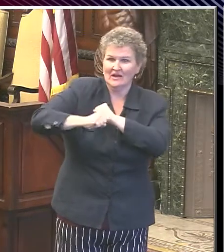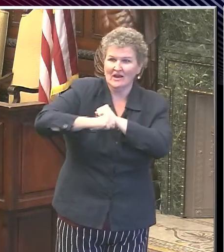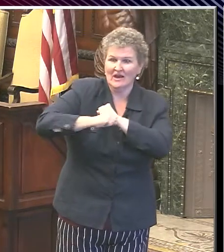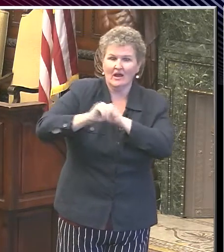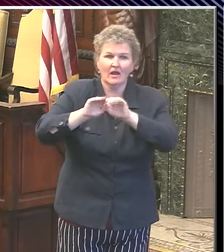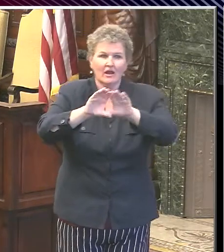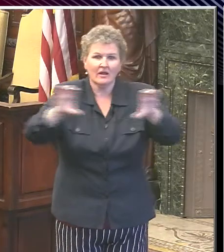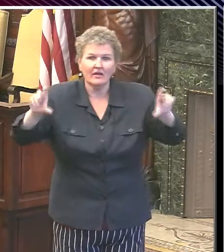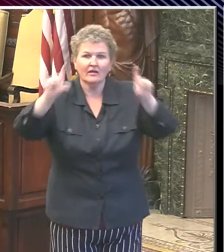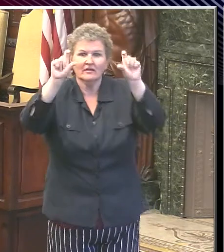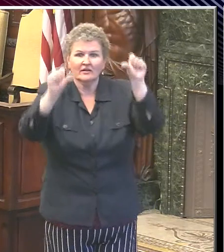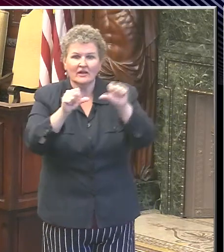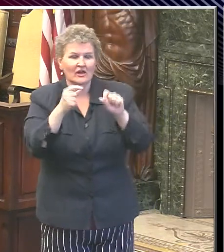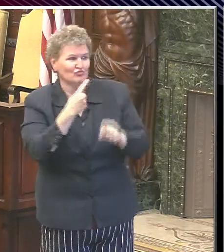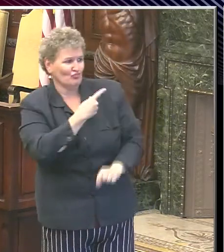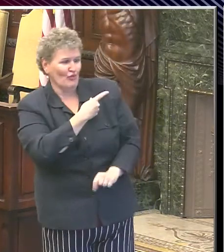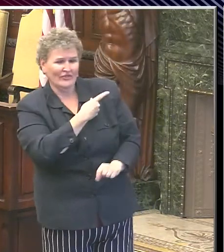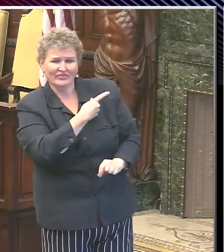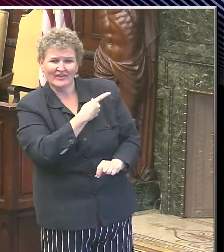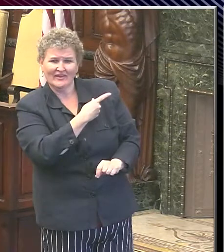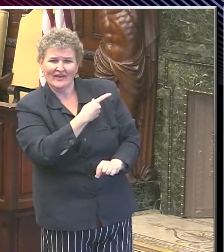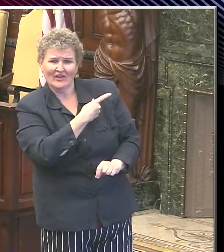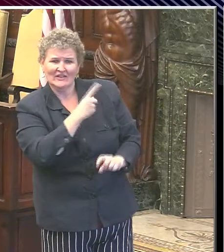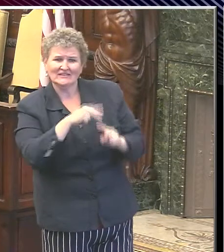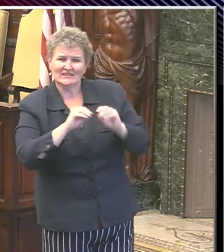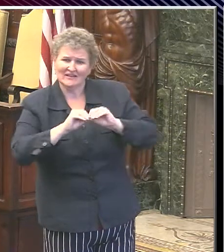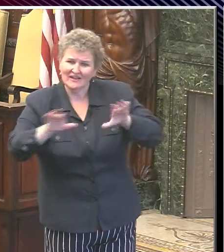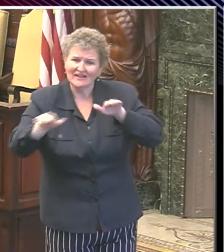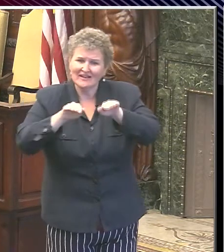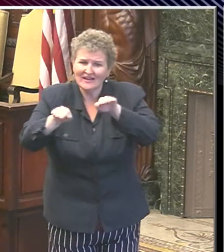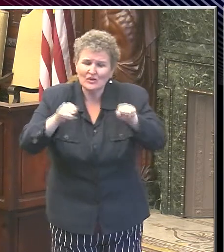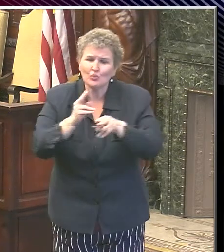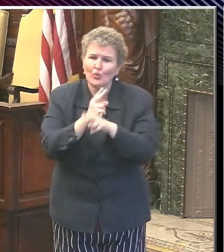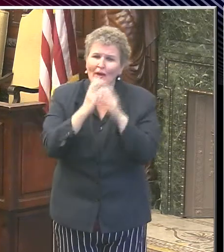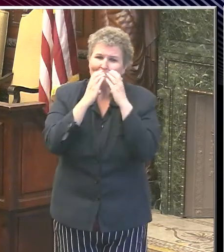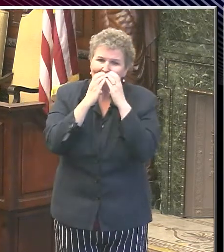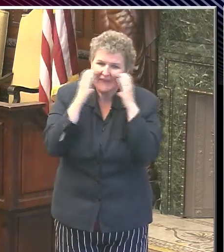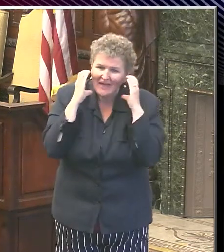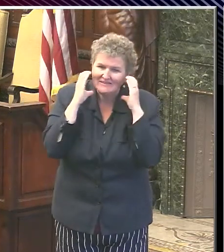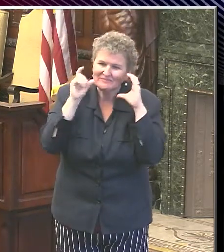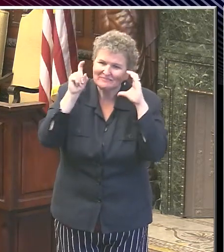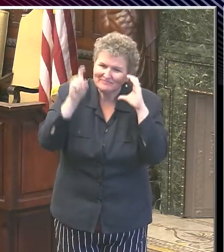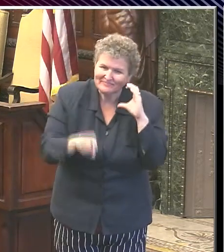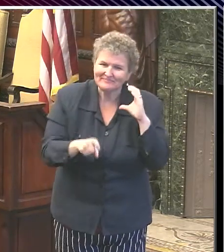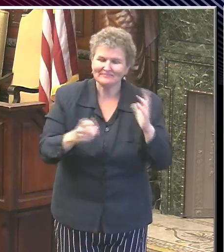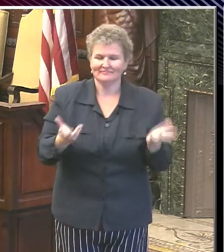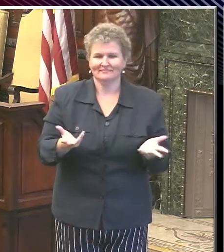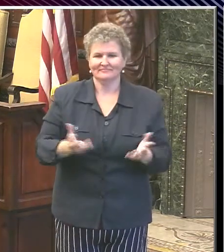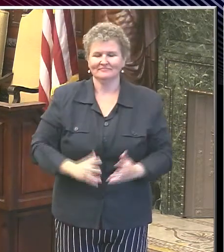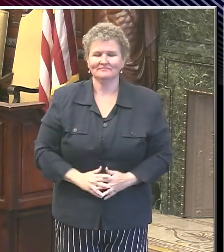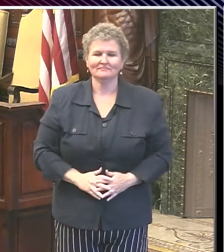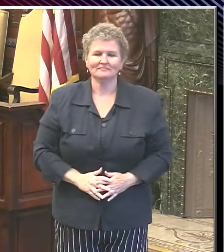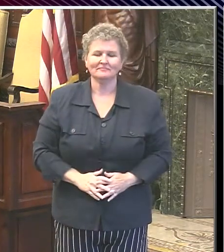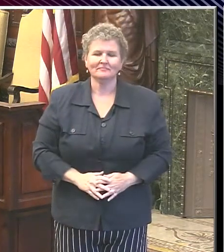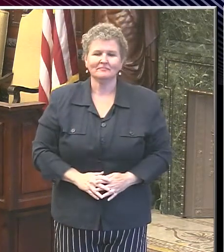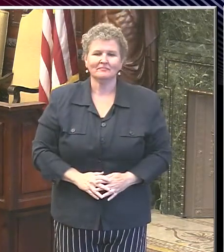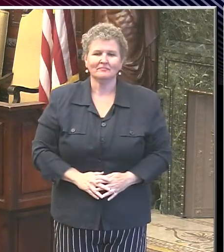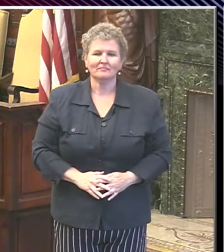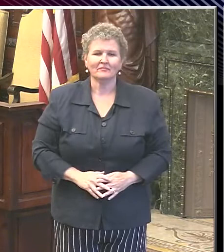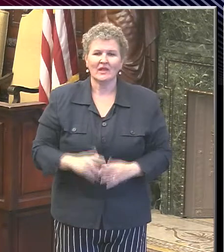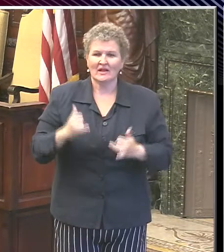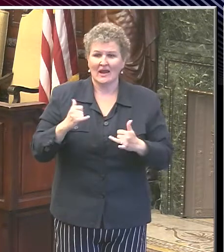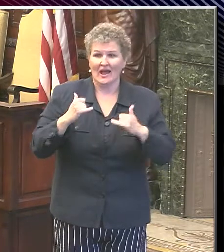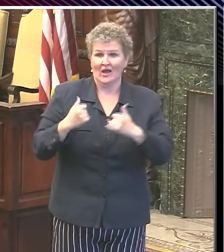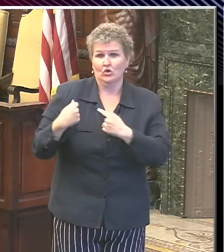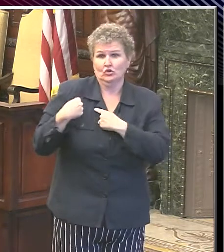shoulder here that's up across the city. And we want to increase mask use with that. There's now, as of today, a graph on